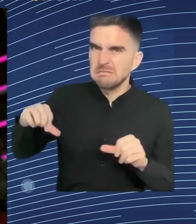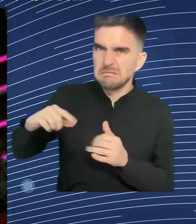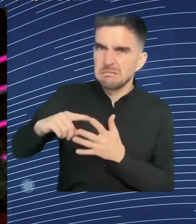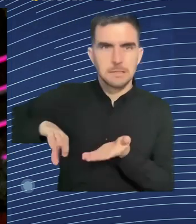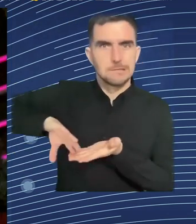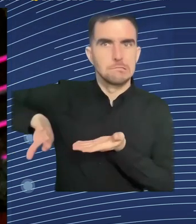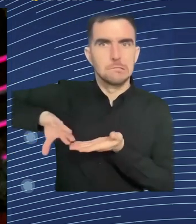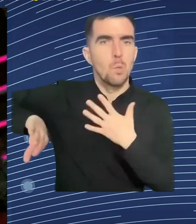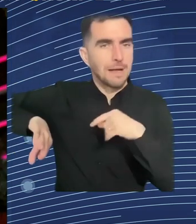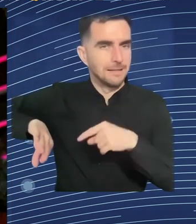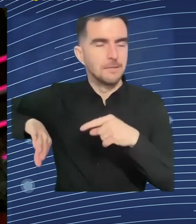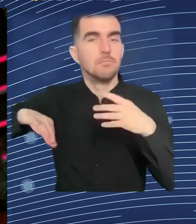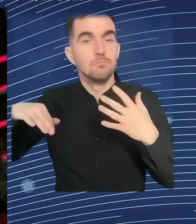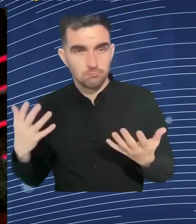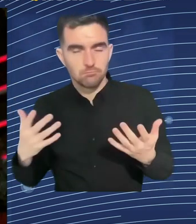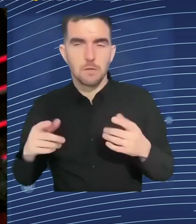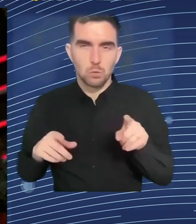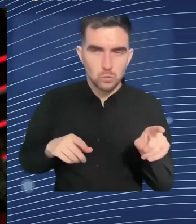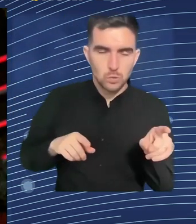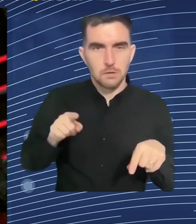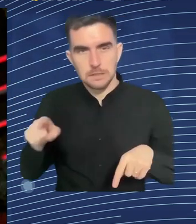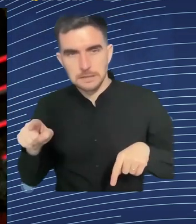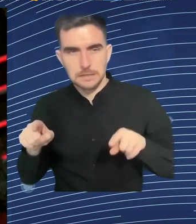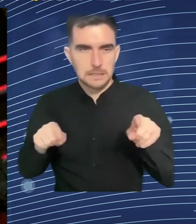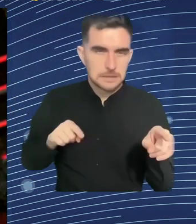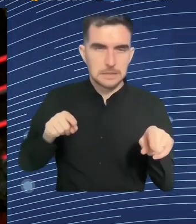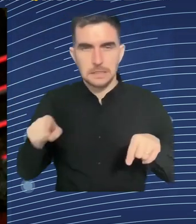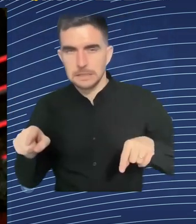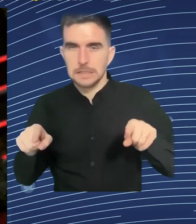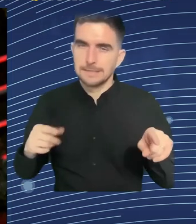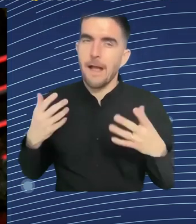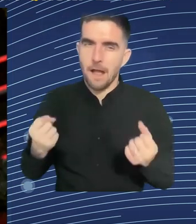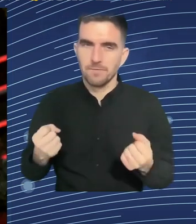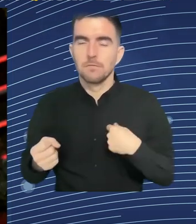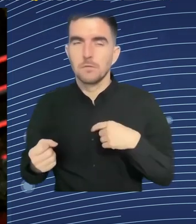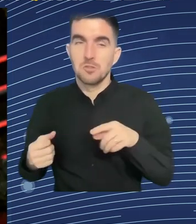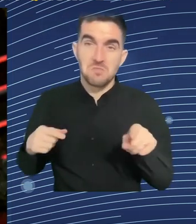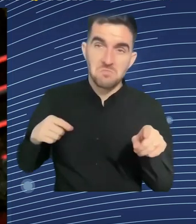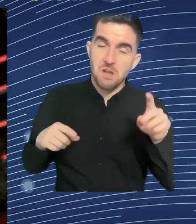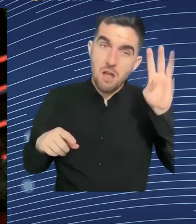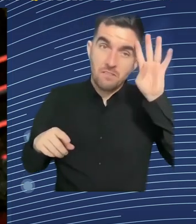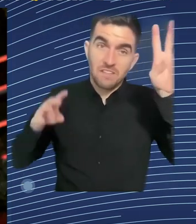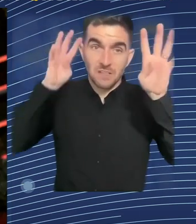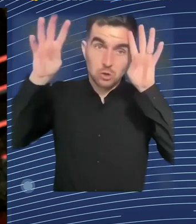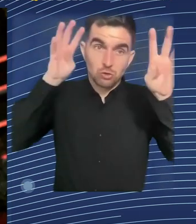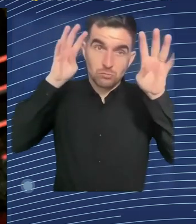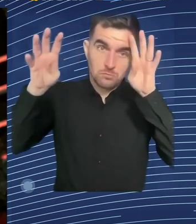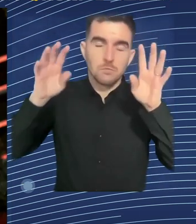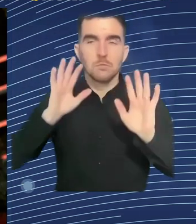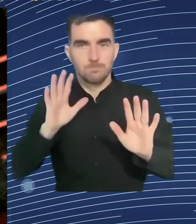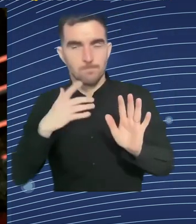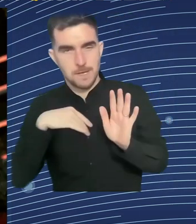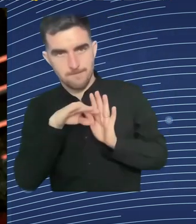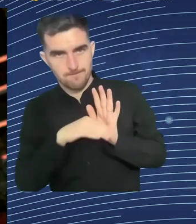and we say, how can I design for this? You're, instead of asking the question of am I protecting my values? You're